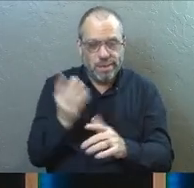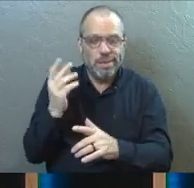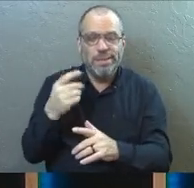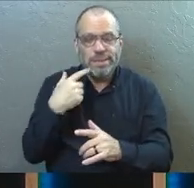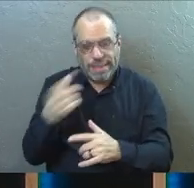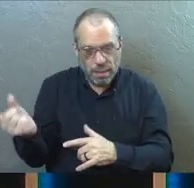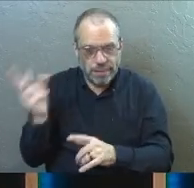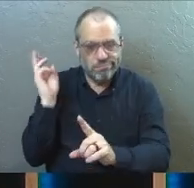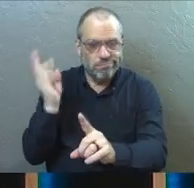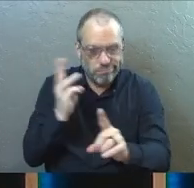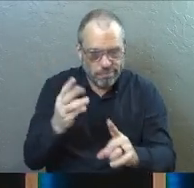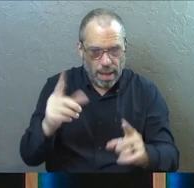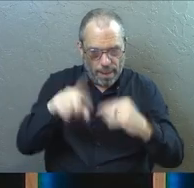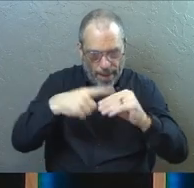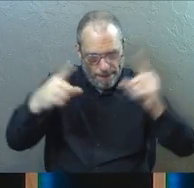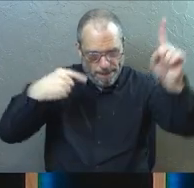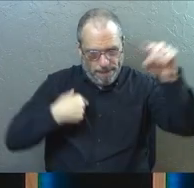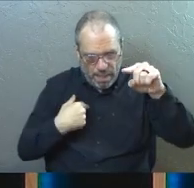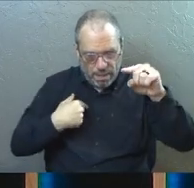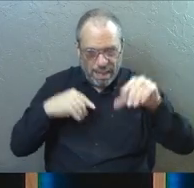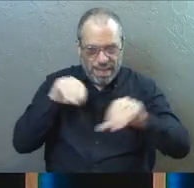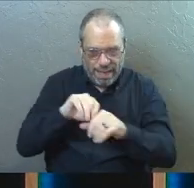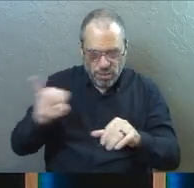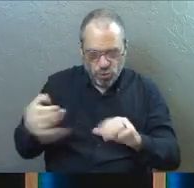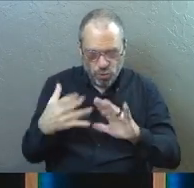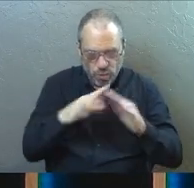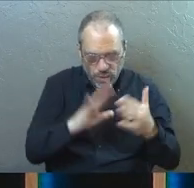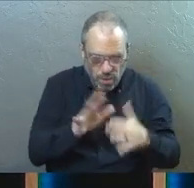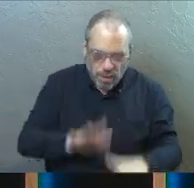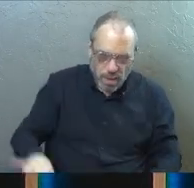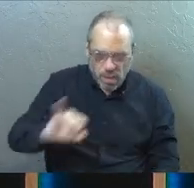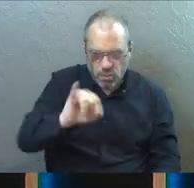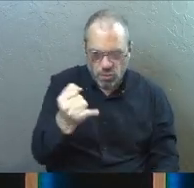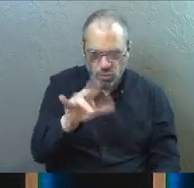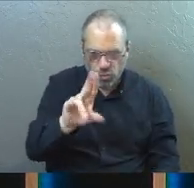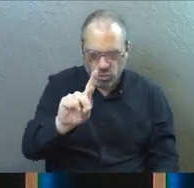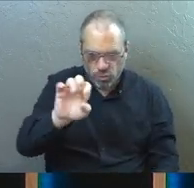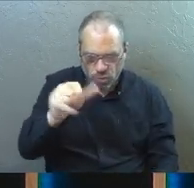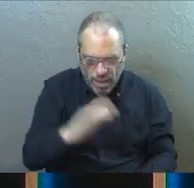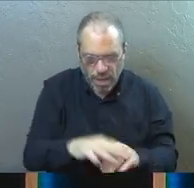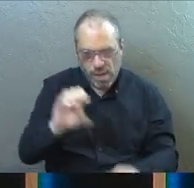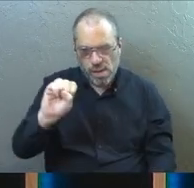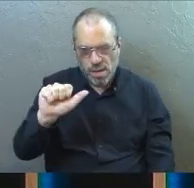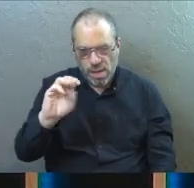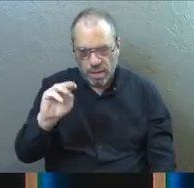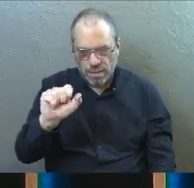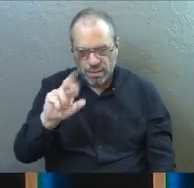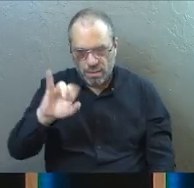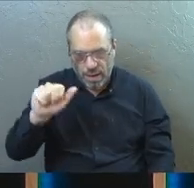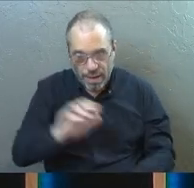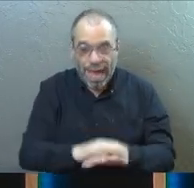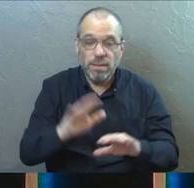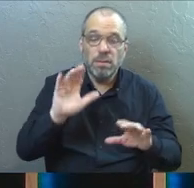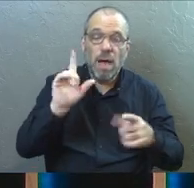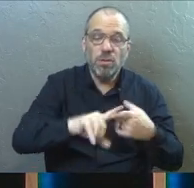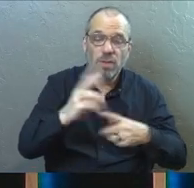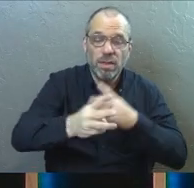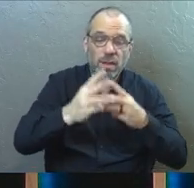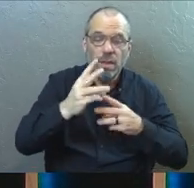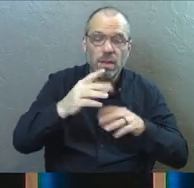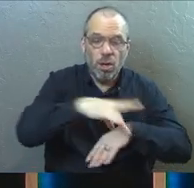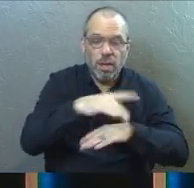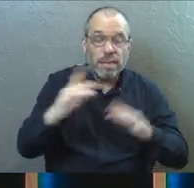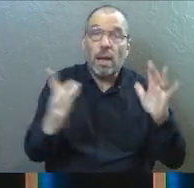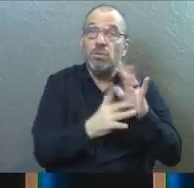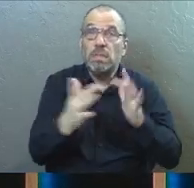people everywhere about me in Jerusalem, throughout Judea, in Samaria, and to the ends of the earth. And